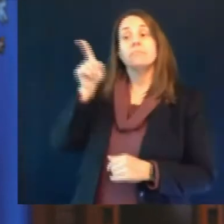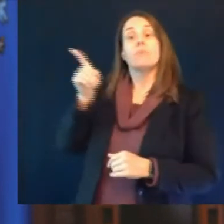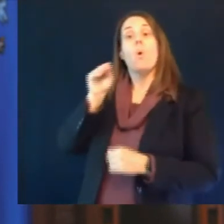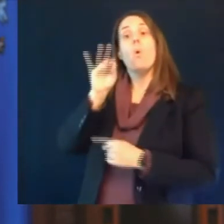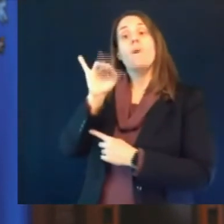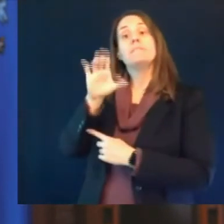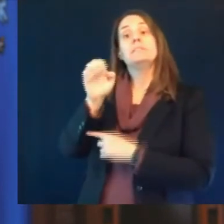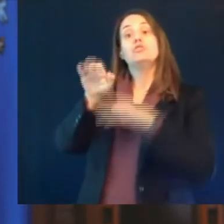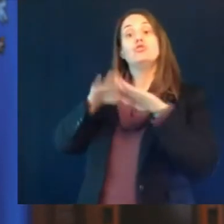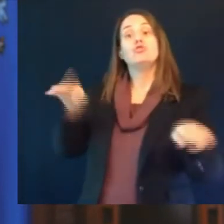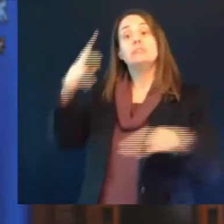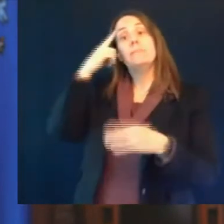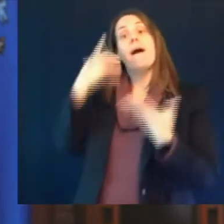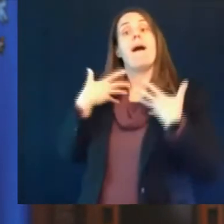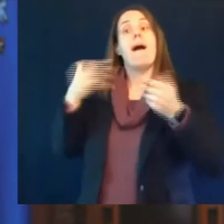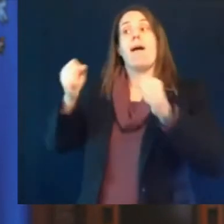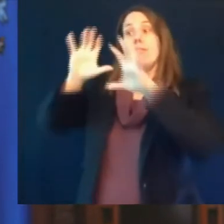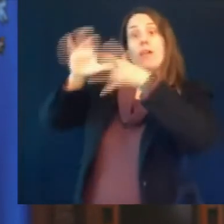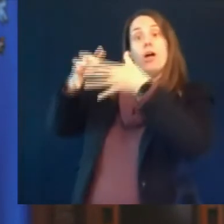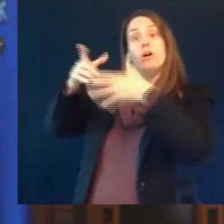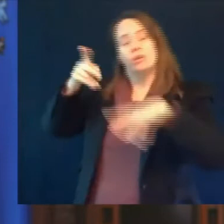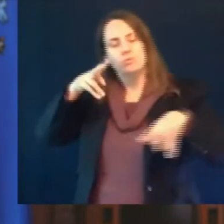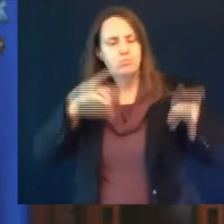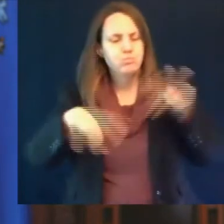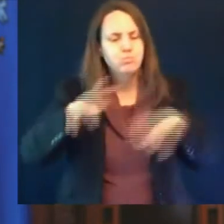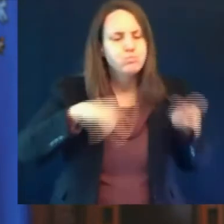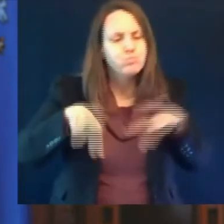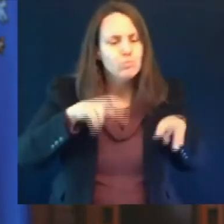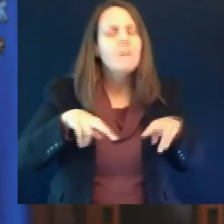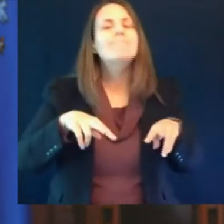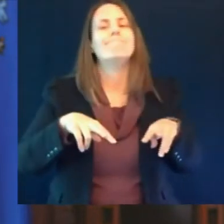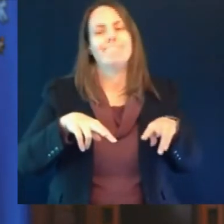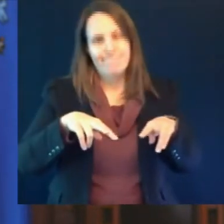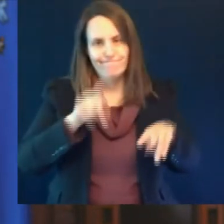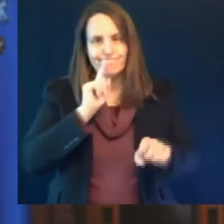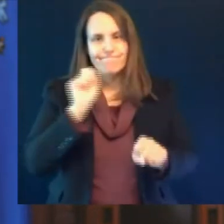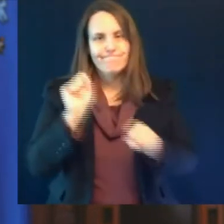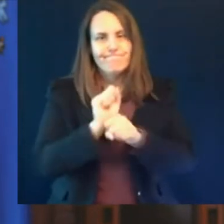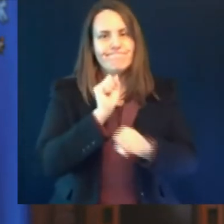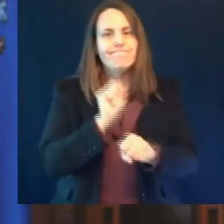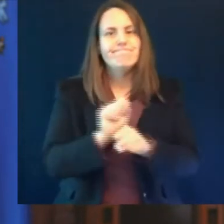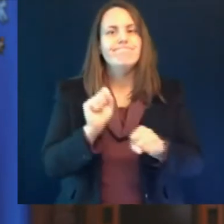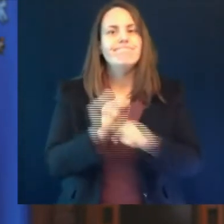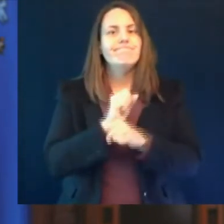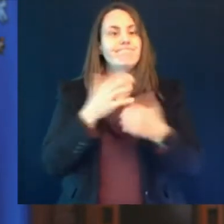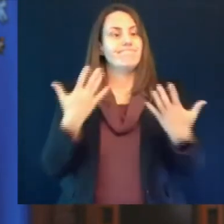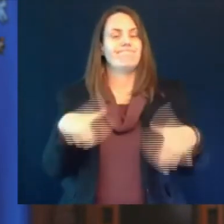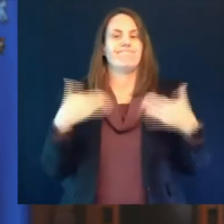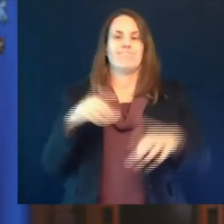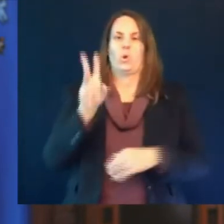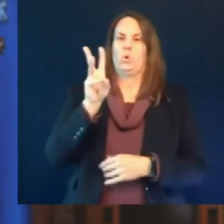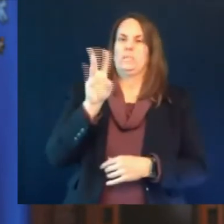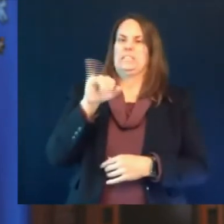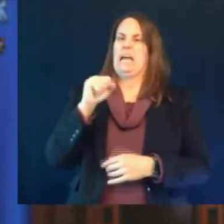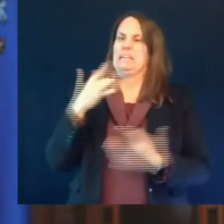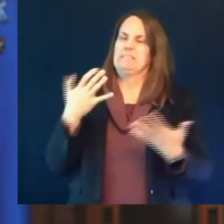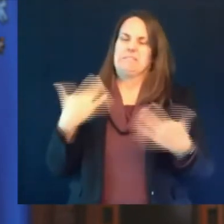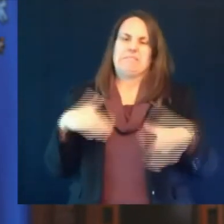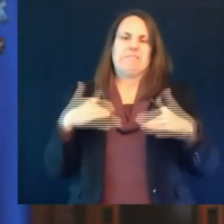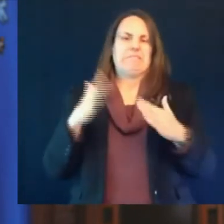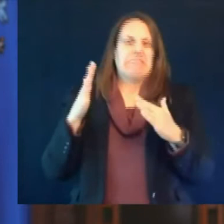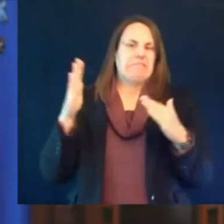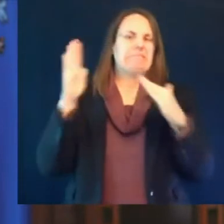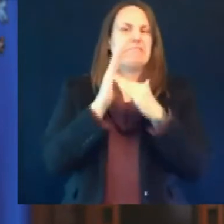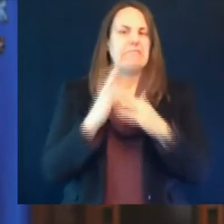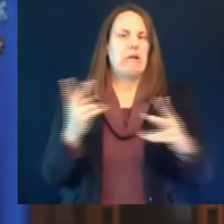most insurance claims submitted for intentional self-harm injuries during the pandemic that insurance and that